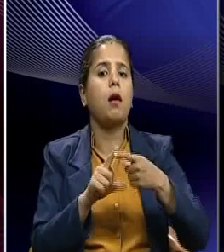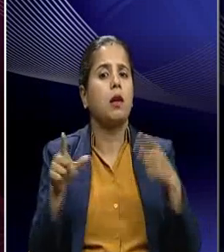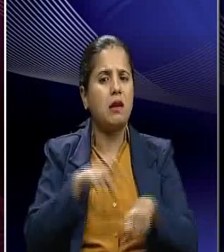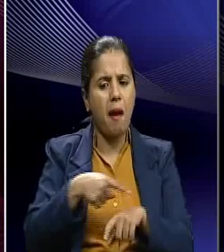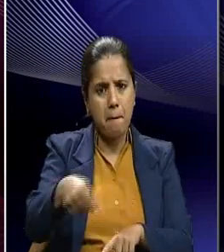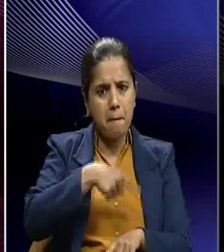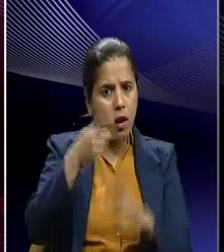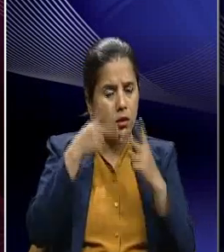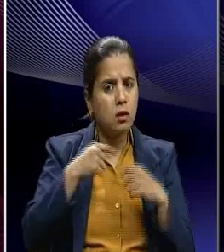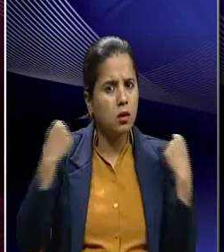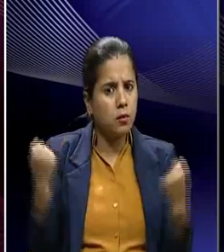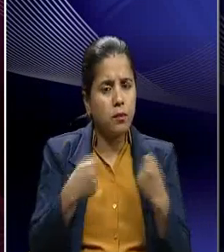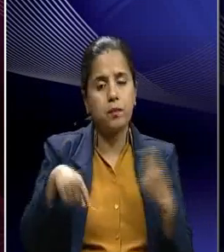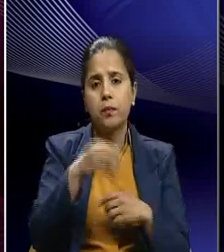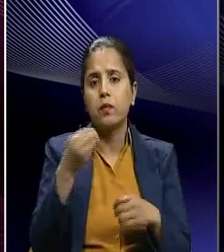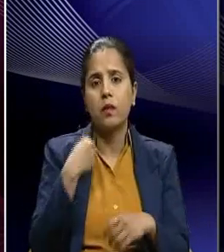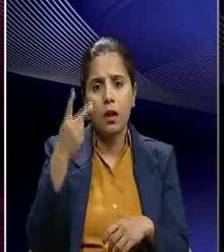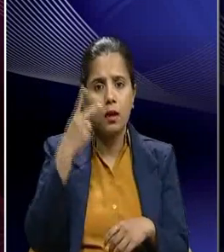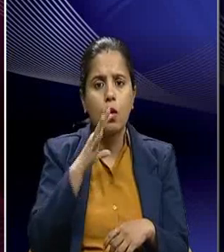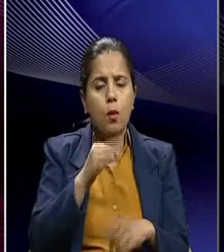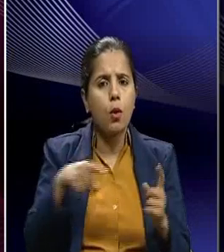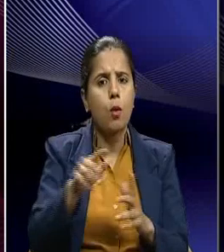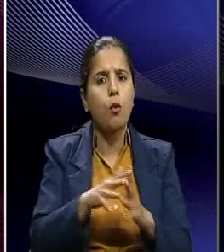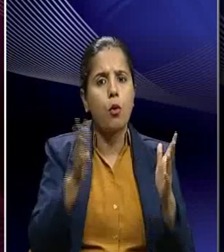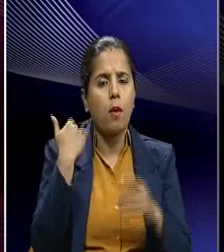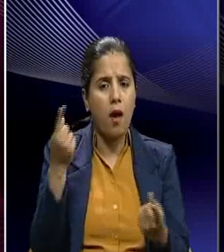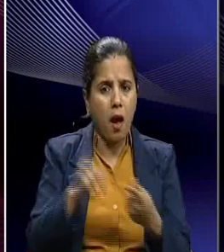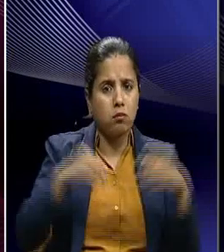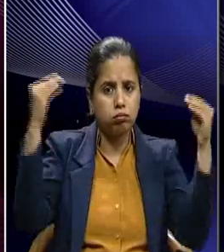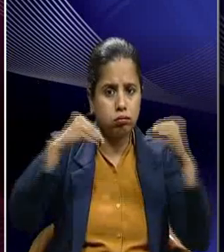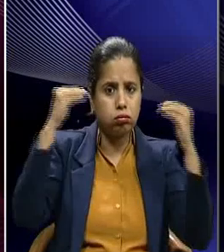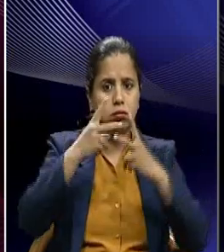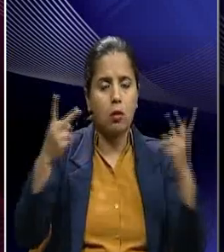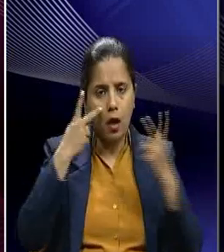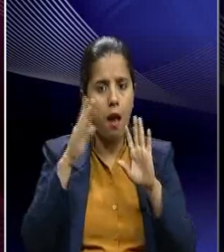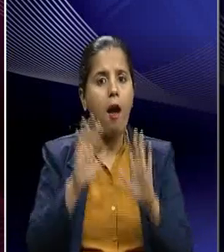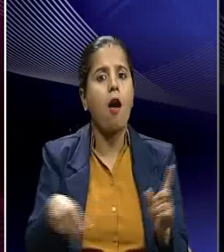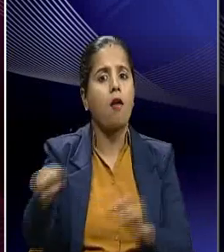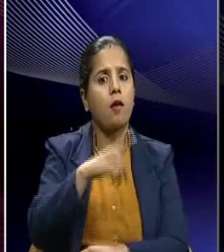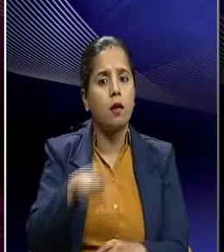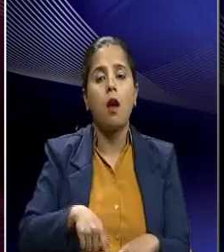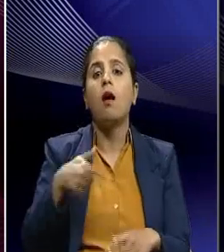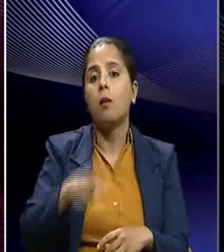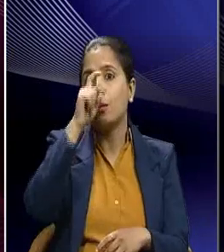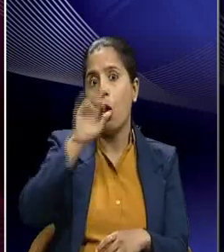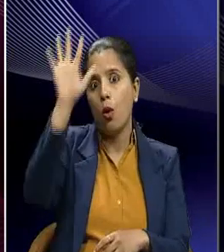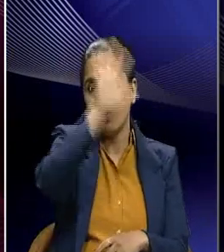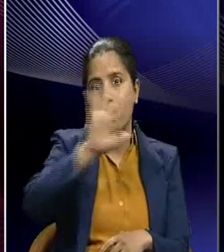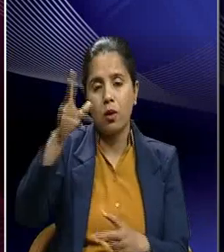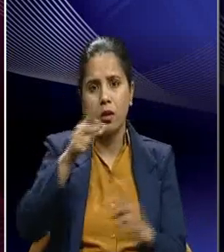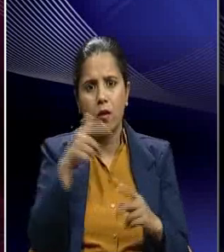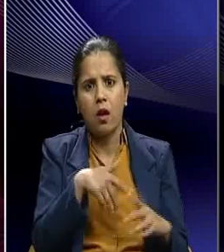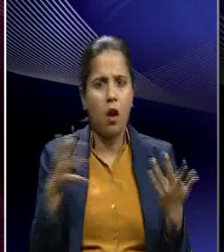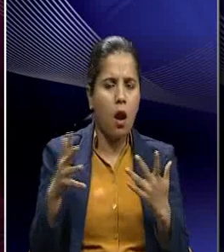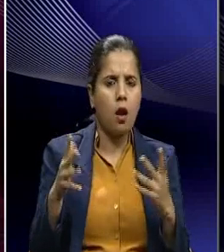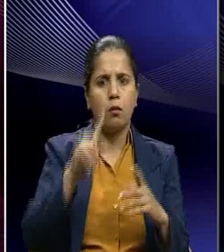when some kind of torrential monsoons rains they were also there. And the skies they were also very turbulent in nature.